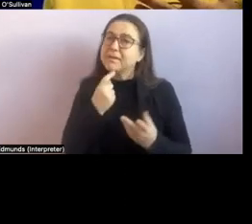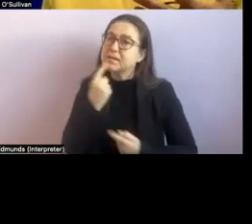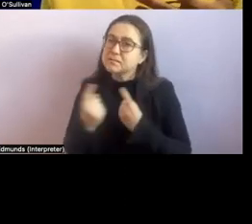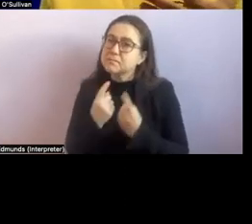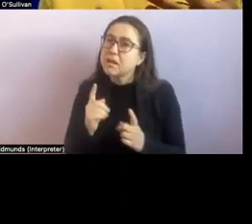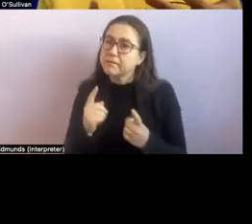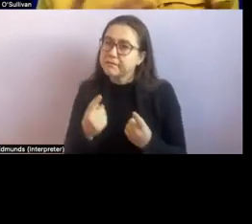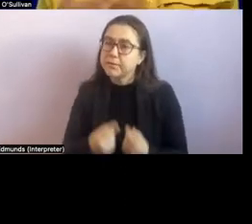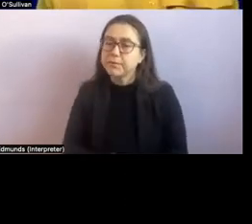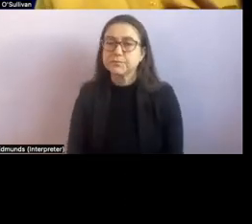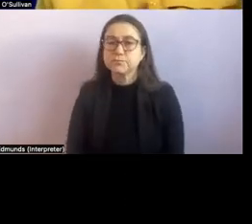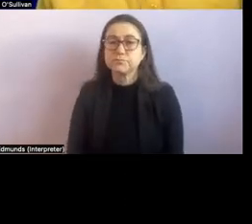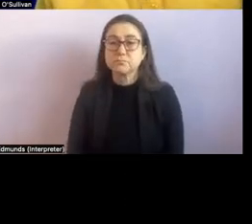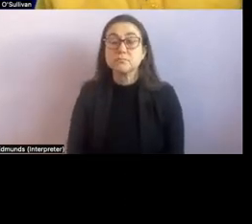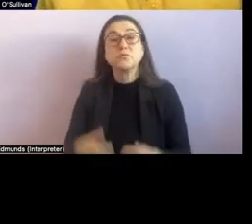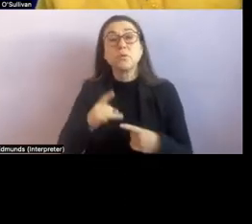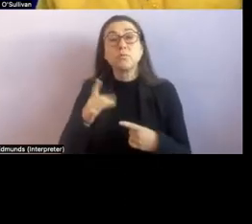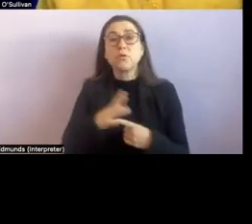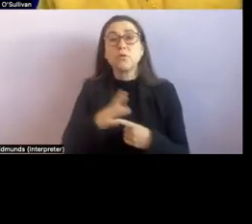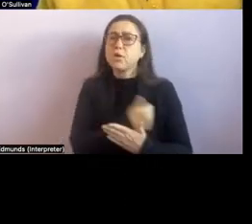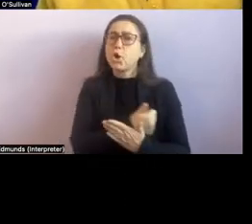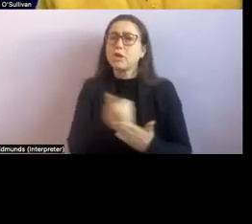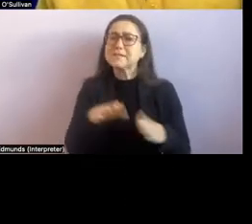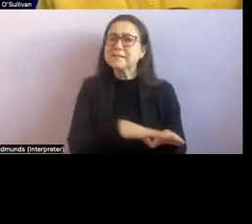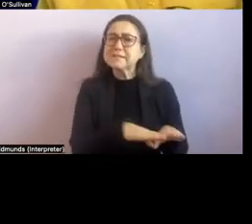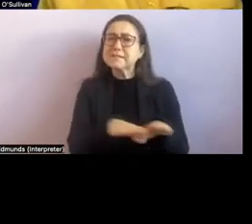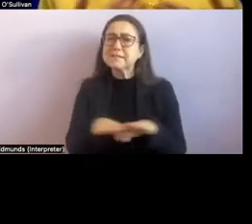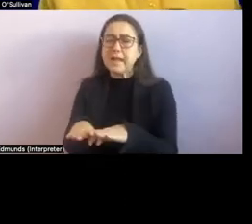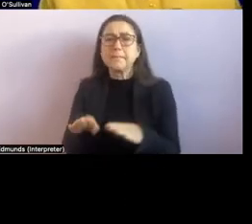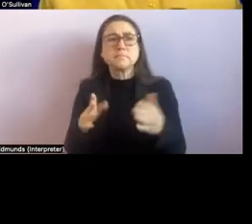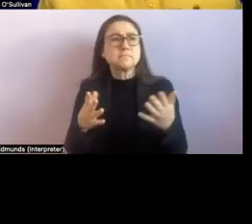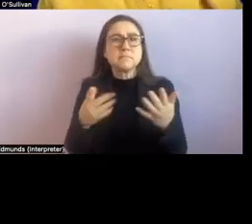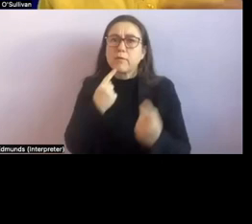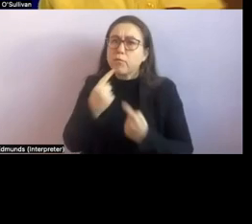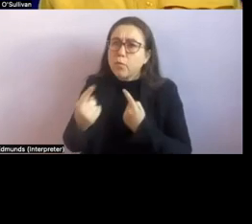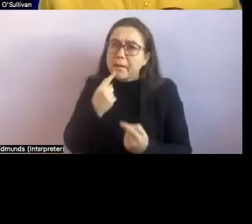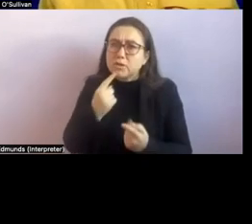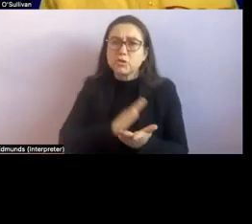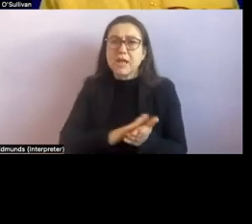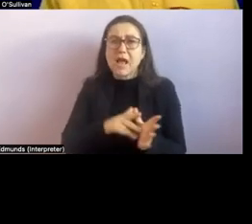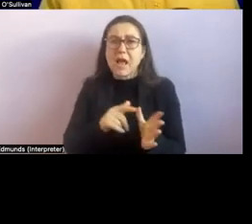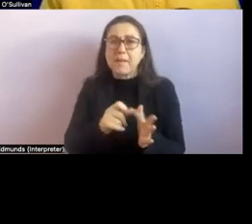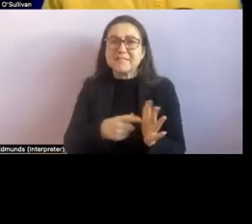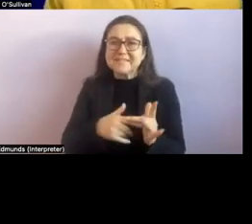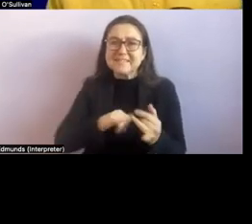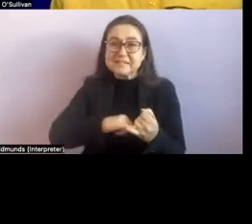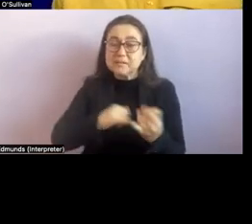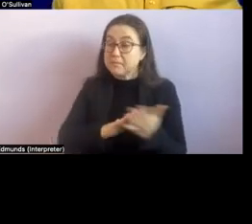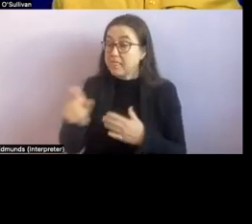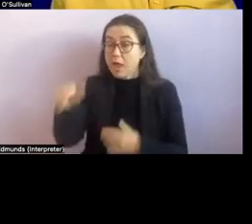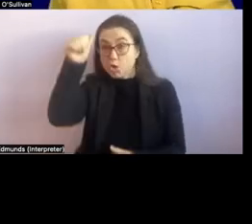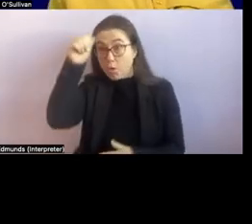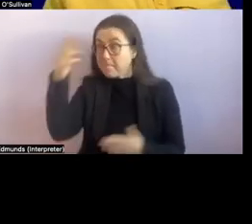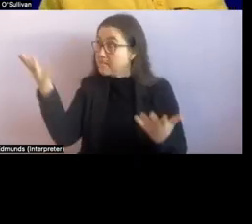some some consistent things so that people know where they are where they are in their environment and where they're going in their environment